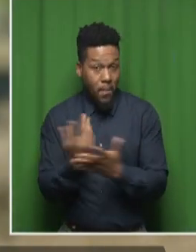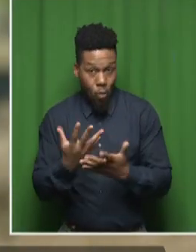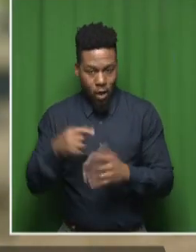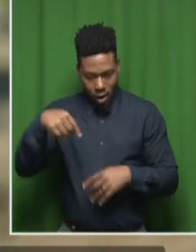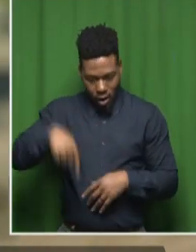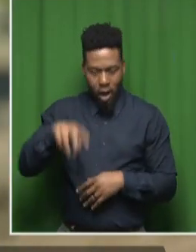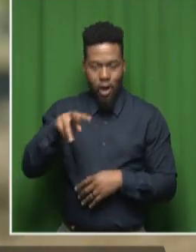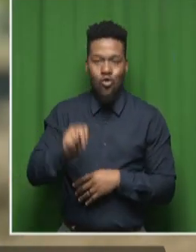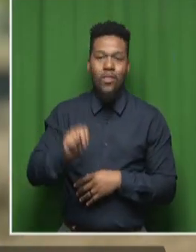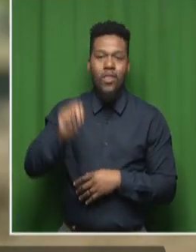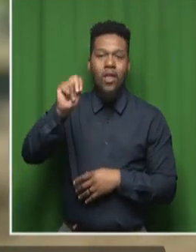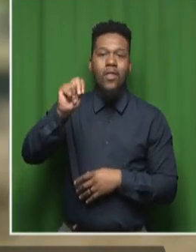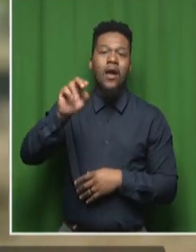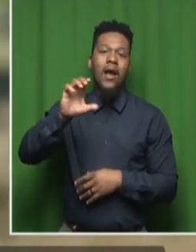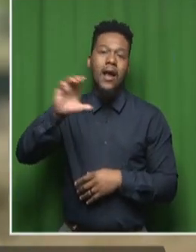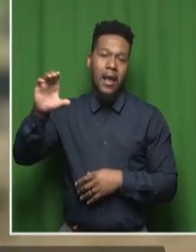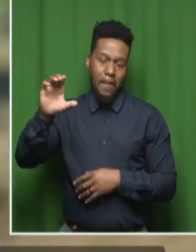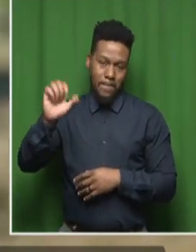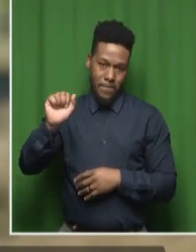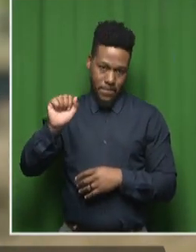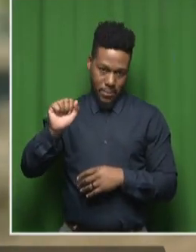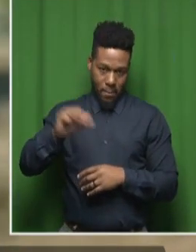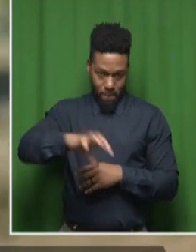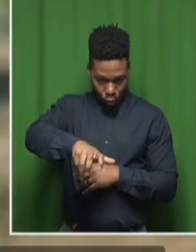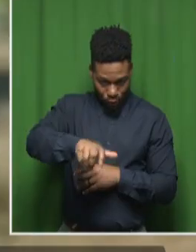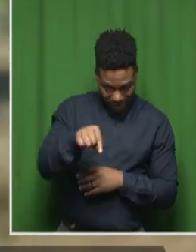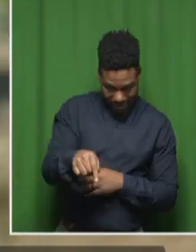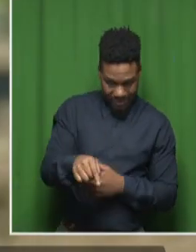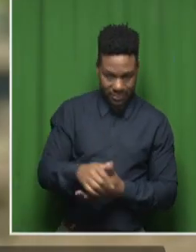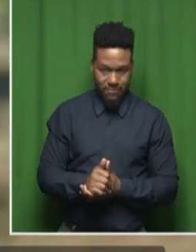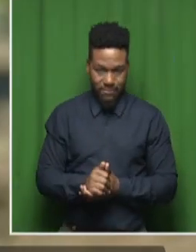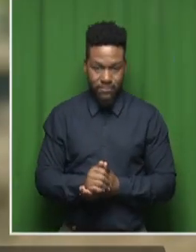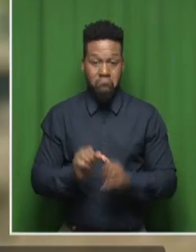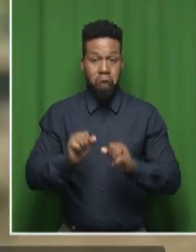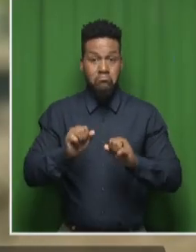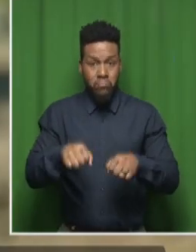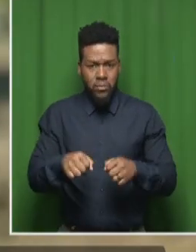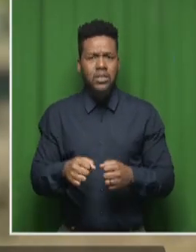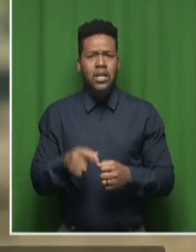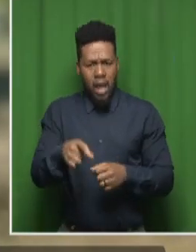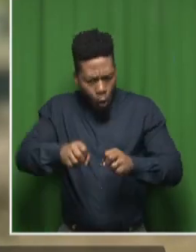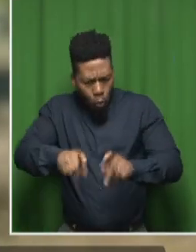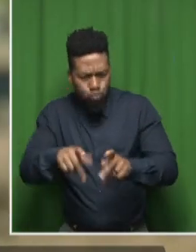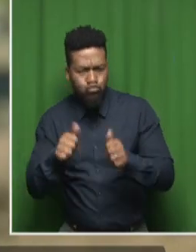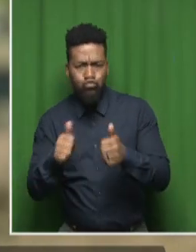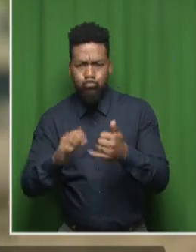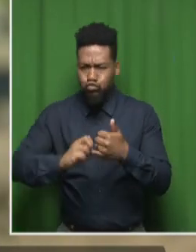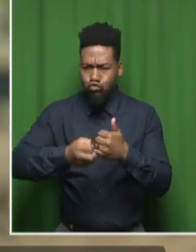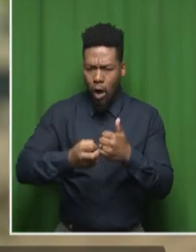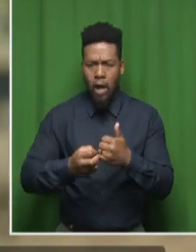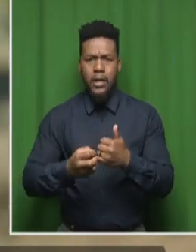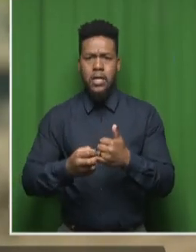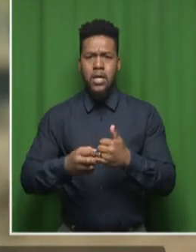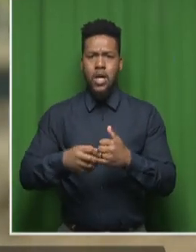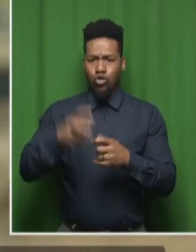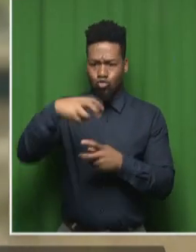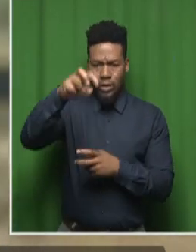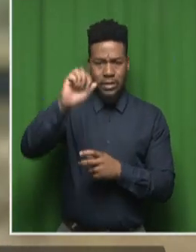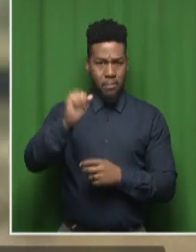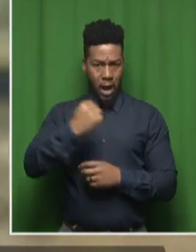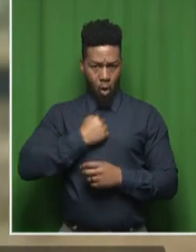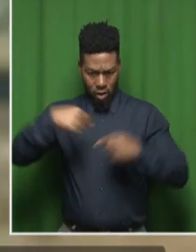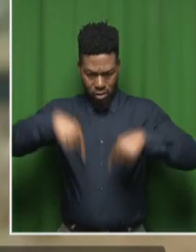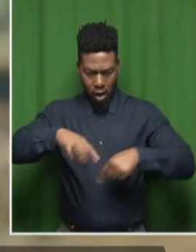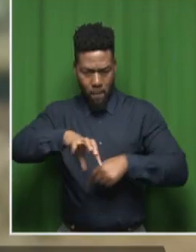a great way for the Northern Cape to boost its tourism, especially in areas that are not very